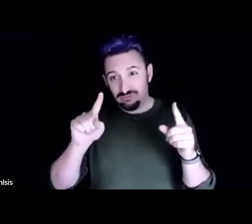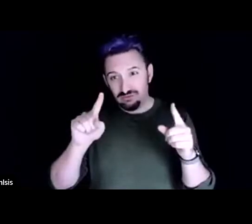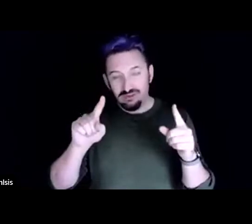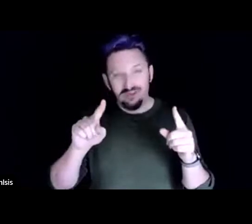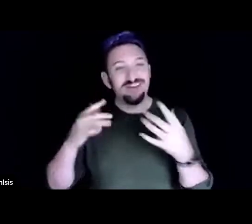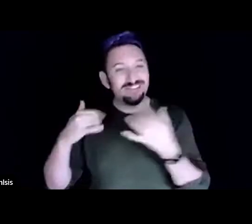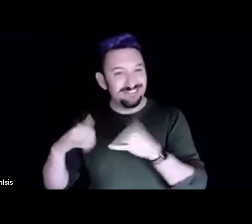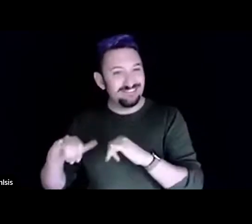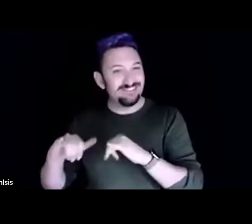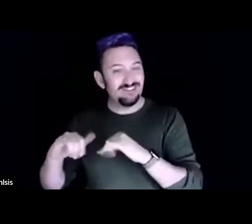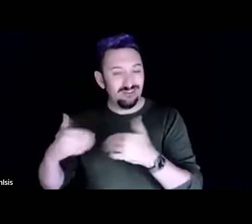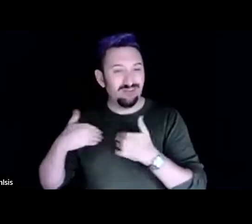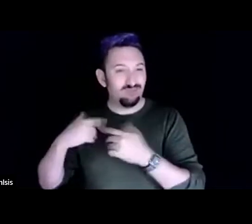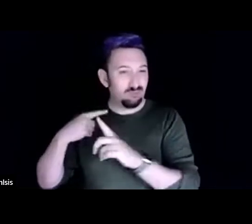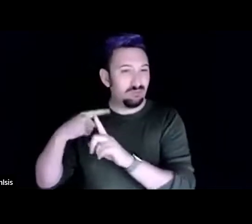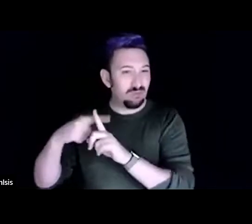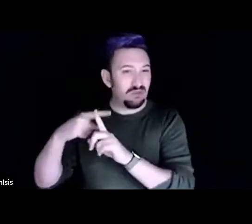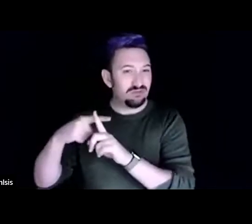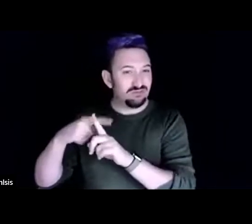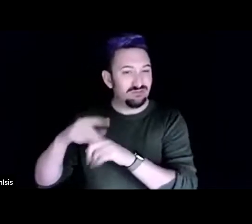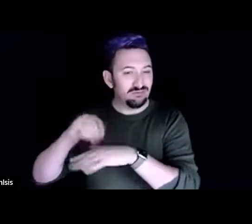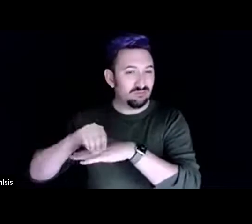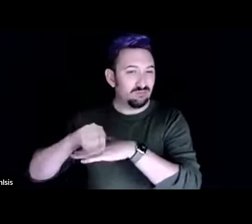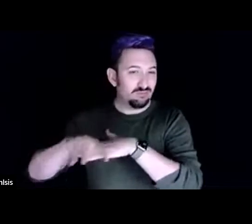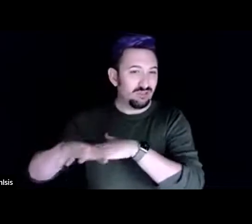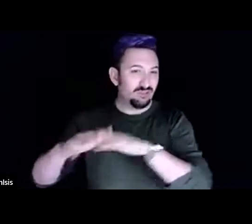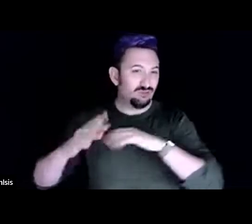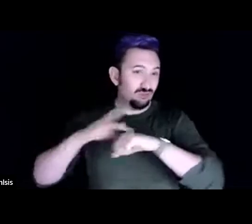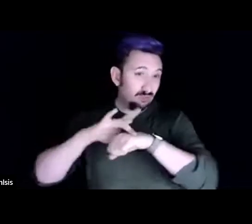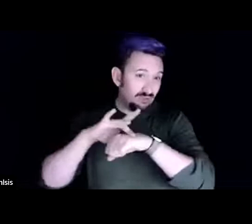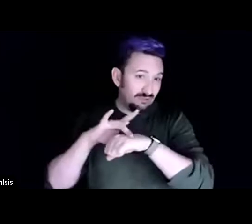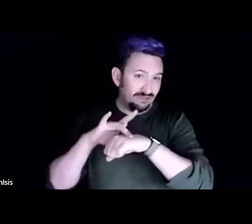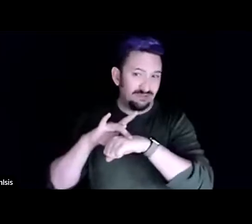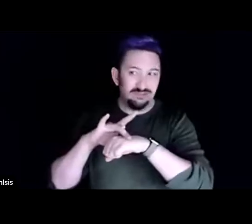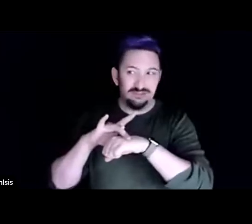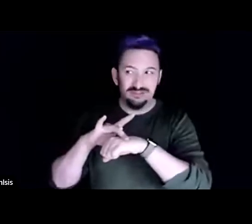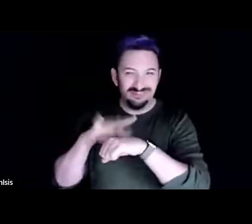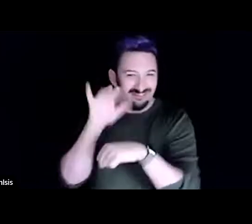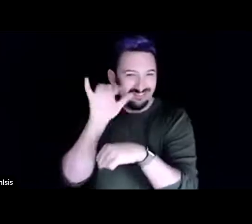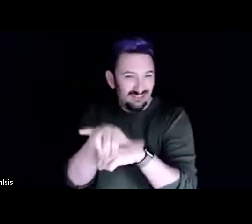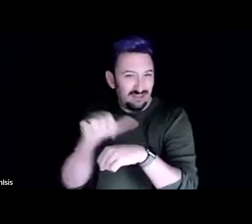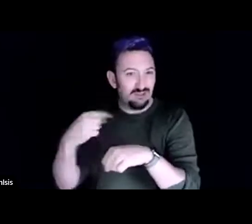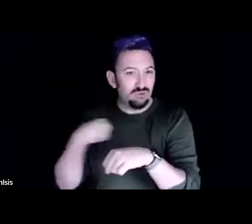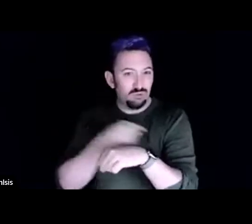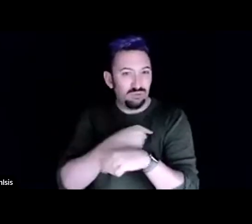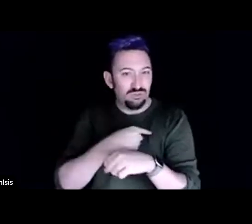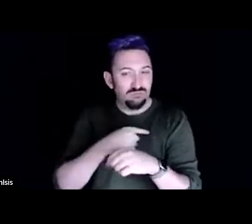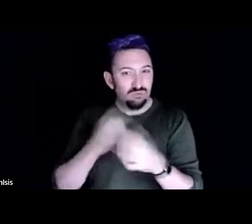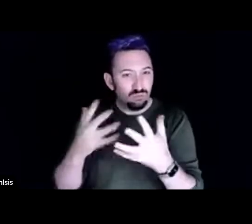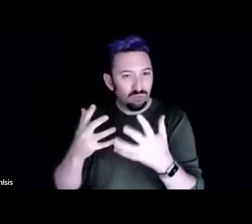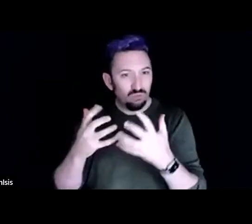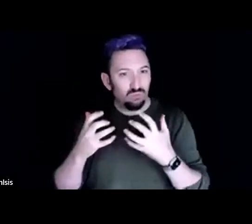impact on the planet that we expect permaculture to do right so it became this ultimate stacking function